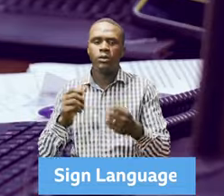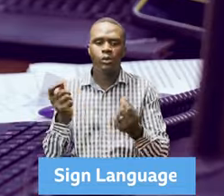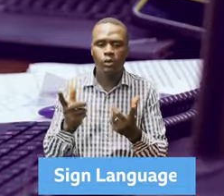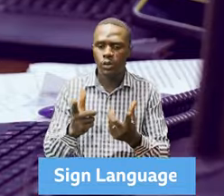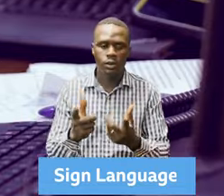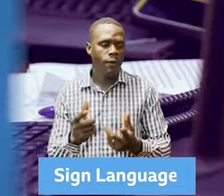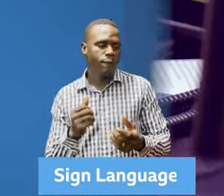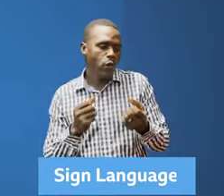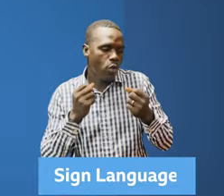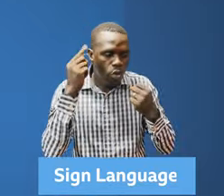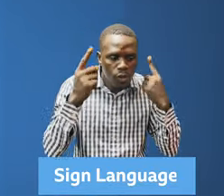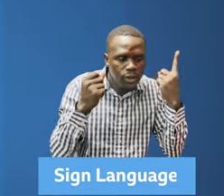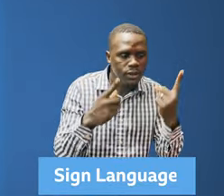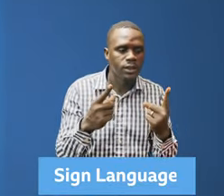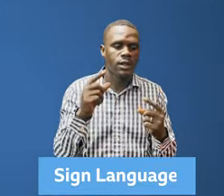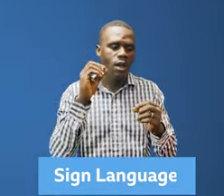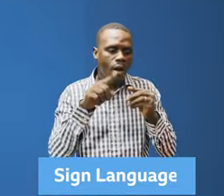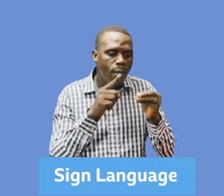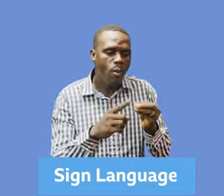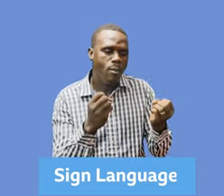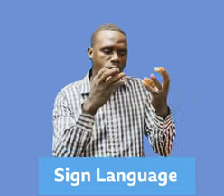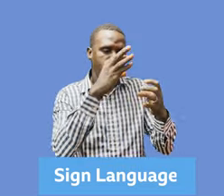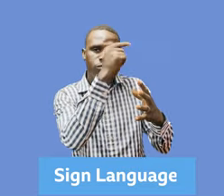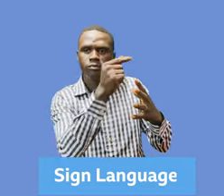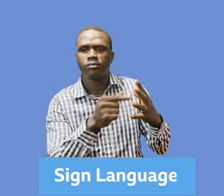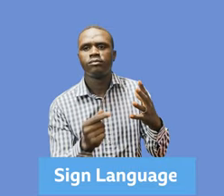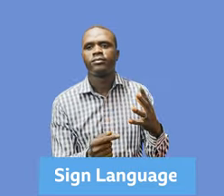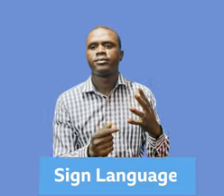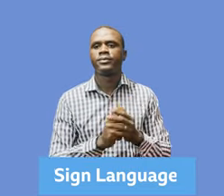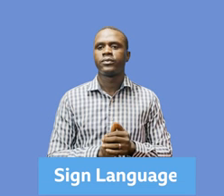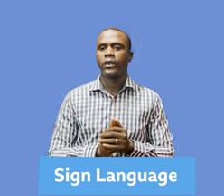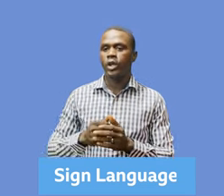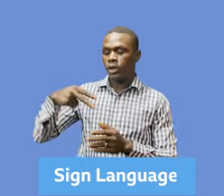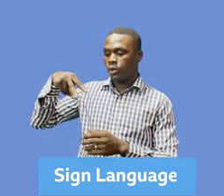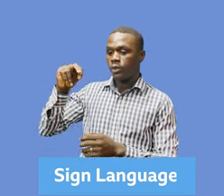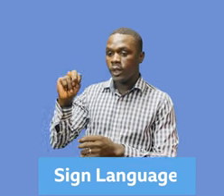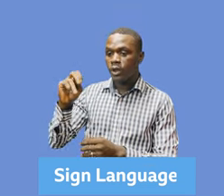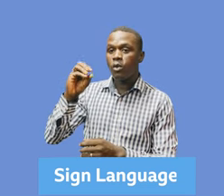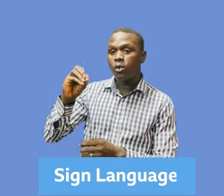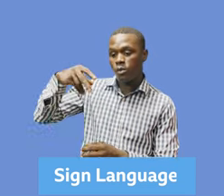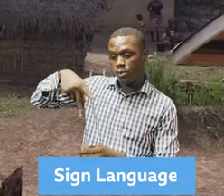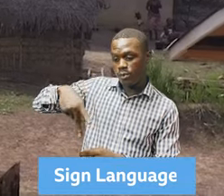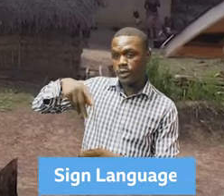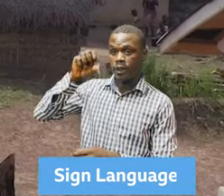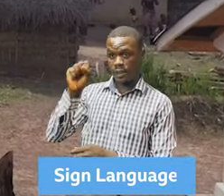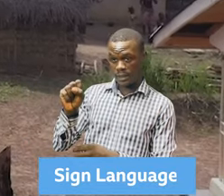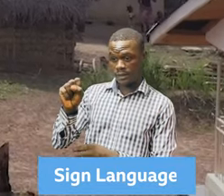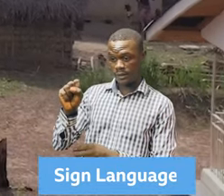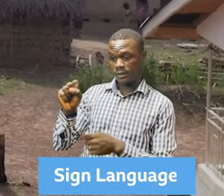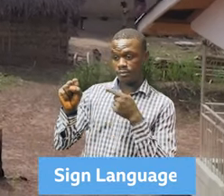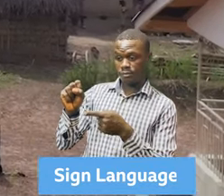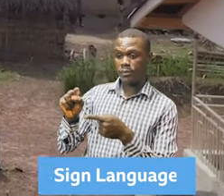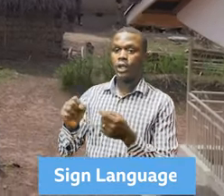internationally acceptable. The United Nations Office for Project Services, UNOPS, is supporting the government